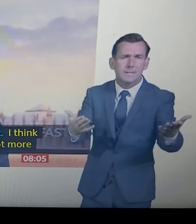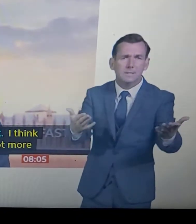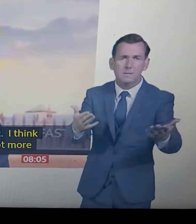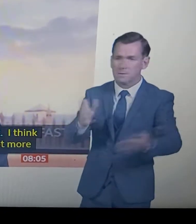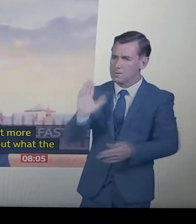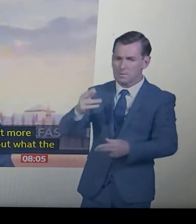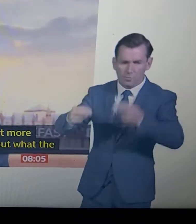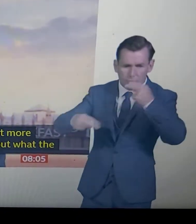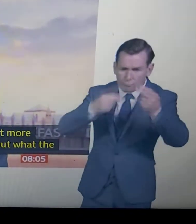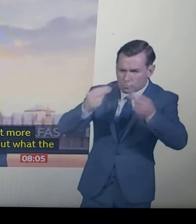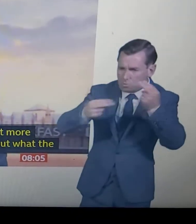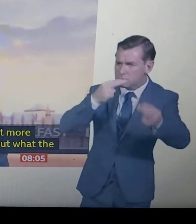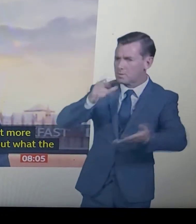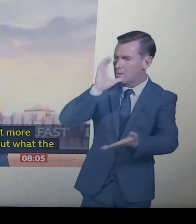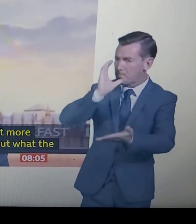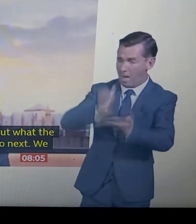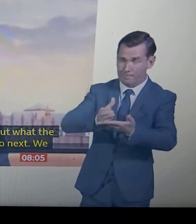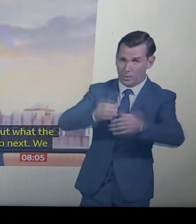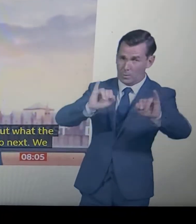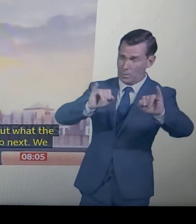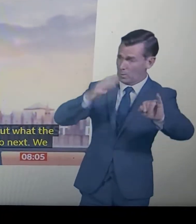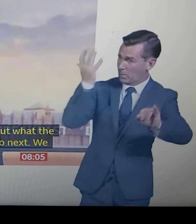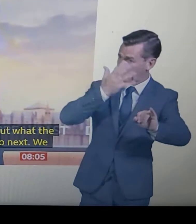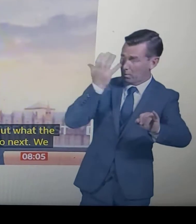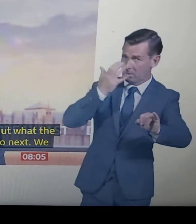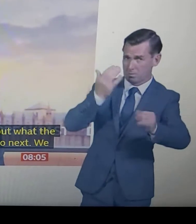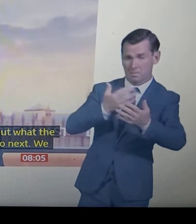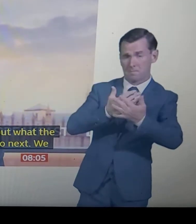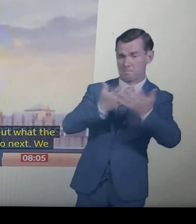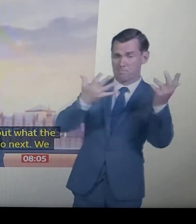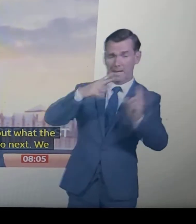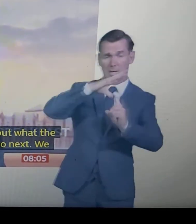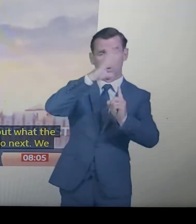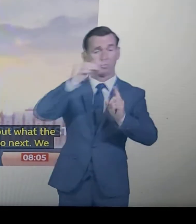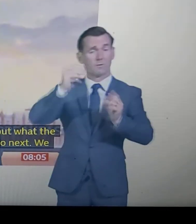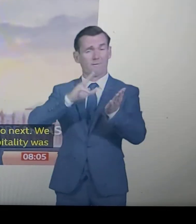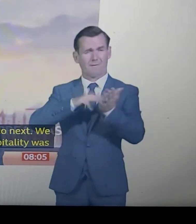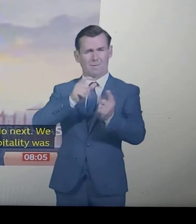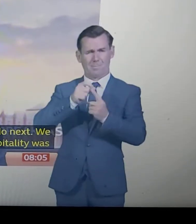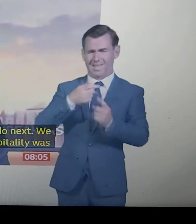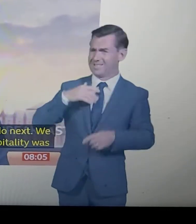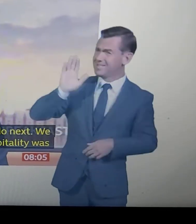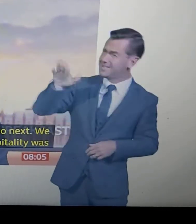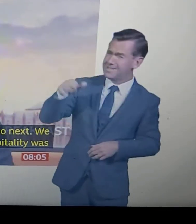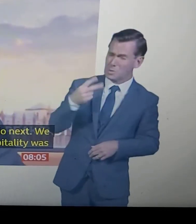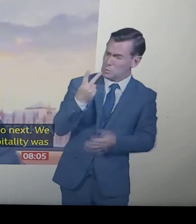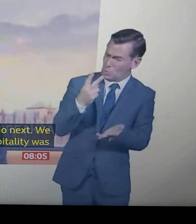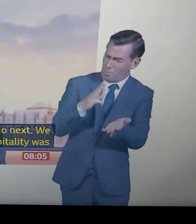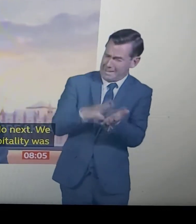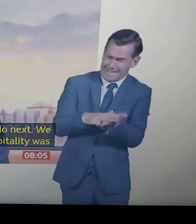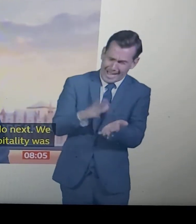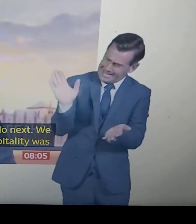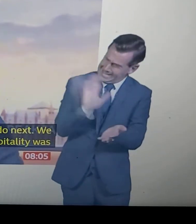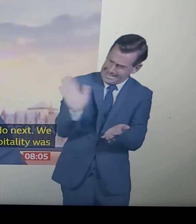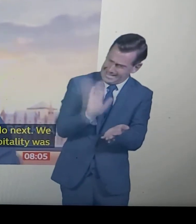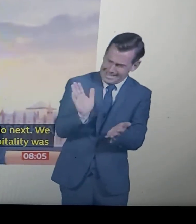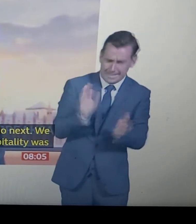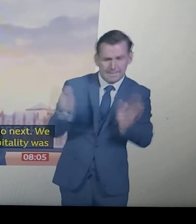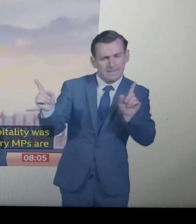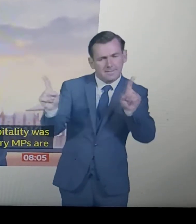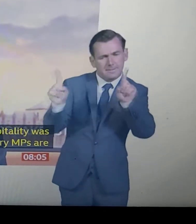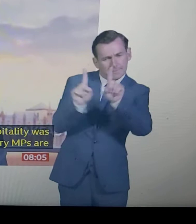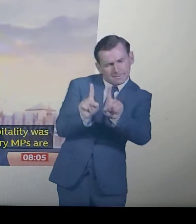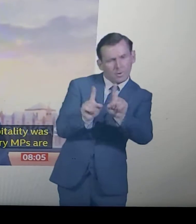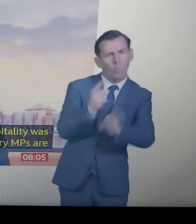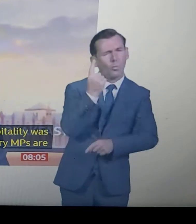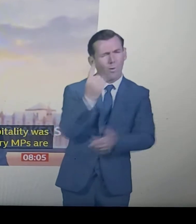was huge. There are many Tory MPs who are saying relax the two-metre rule to allow more pubs and restaurants a chance